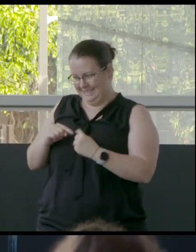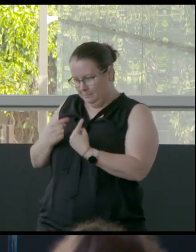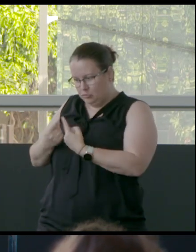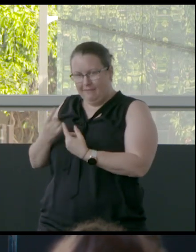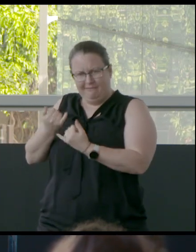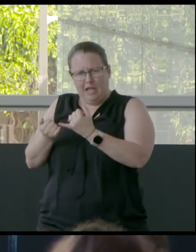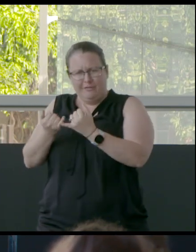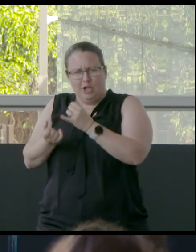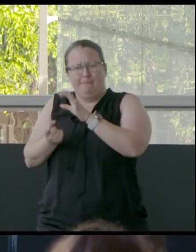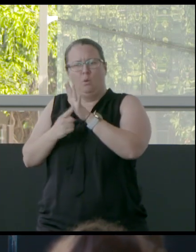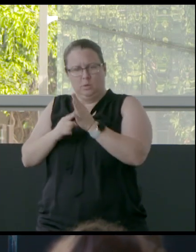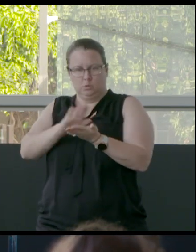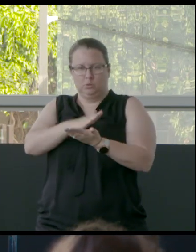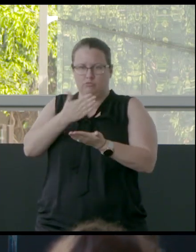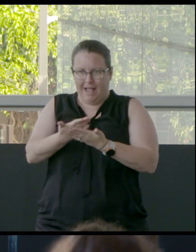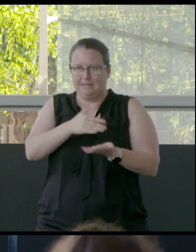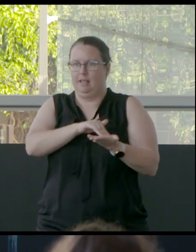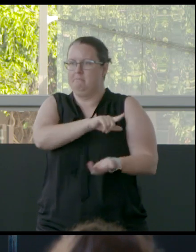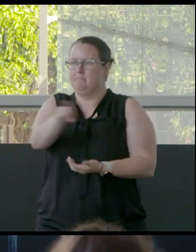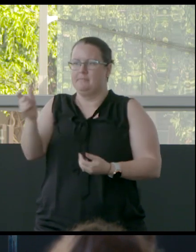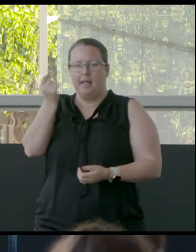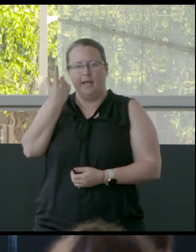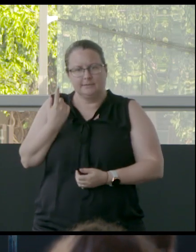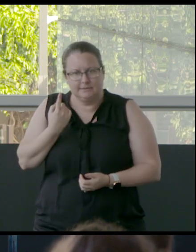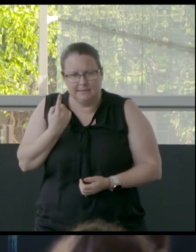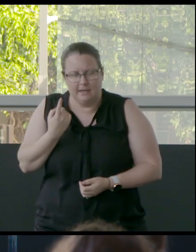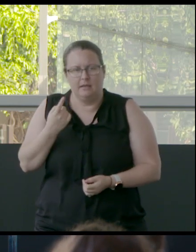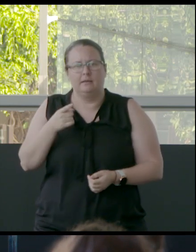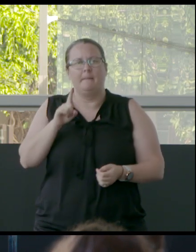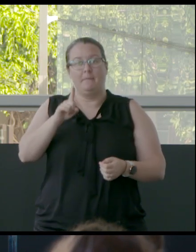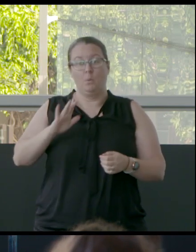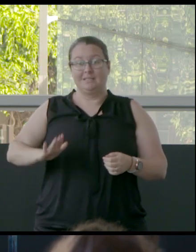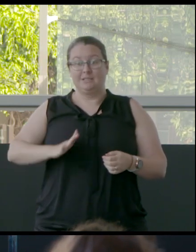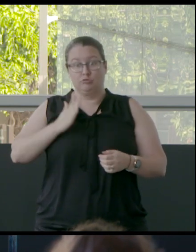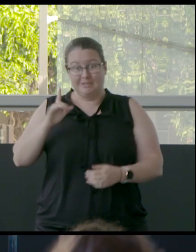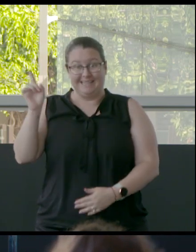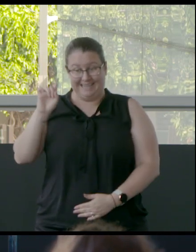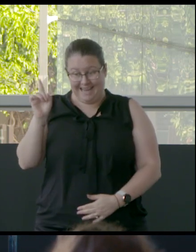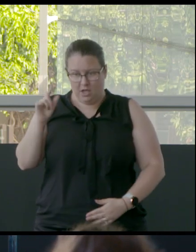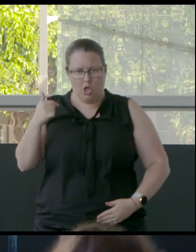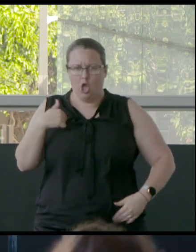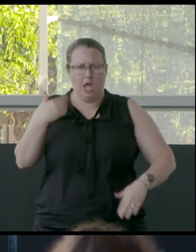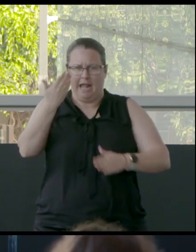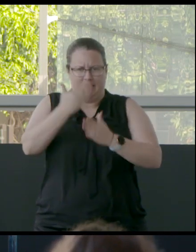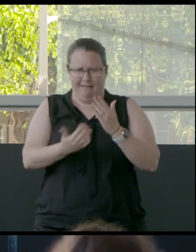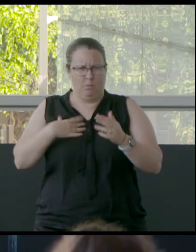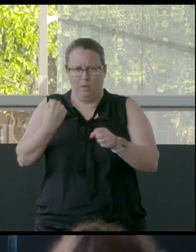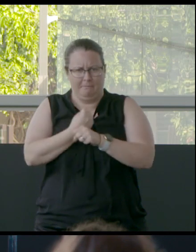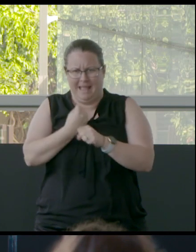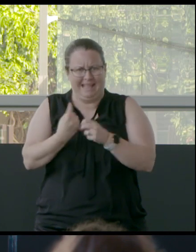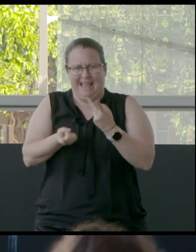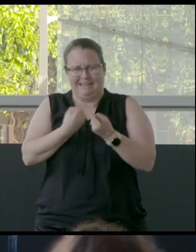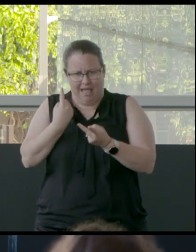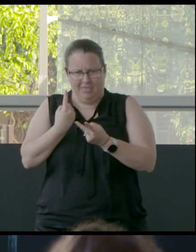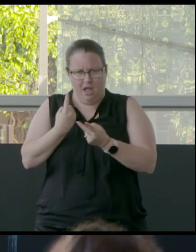in that translation. But what's been really interesting now is that I never want to make another concrete oyster